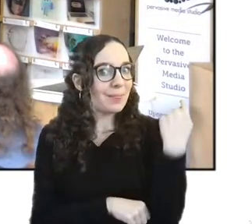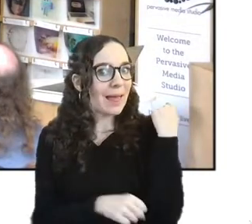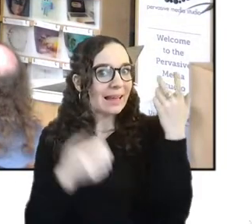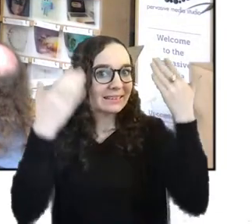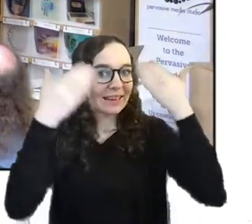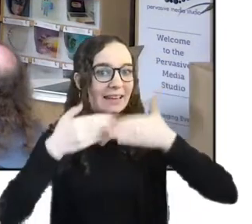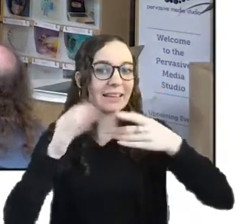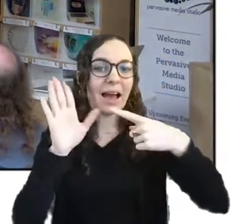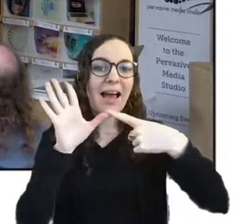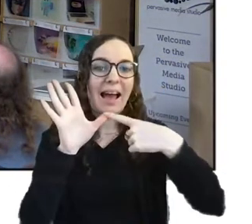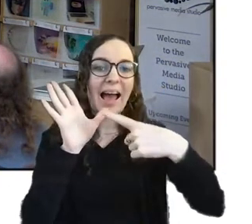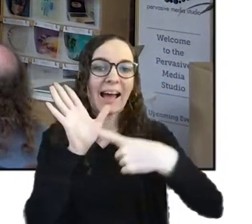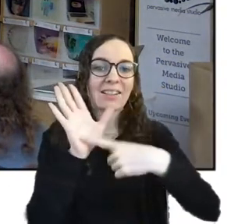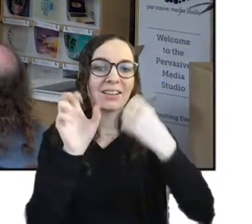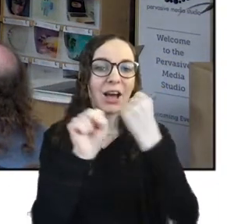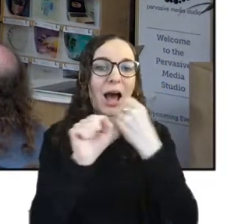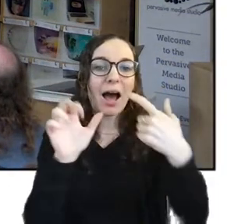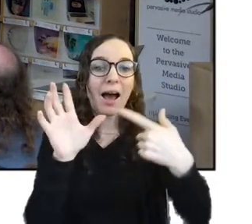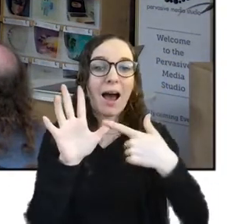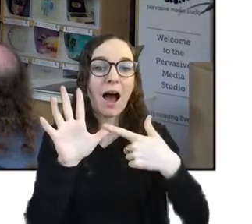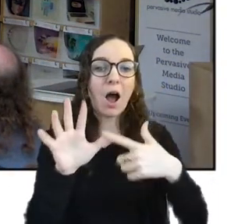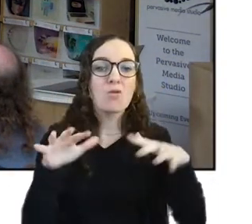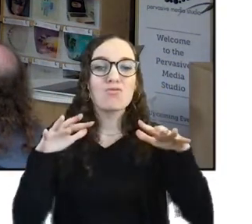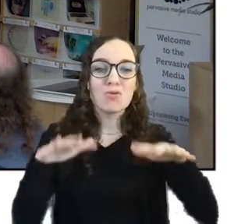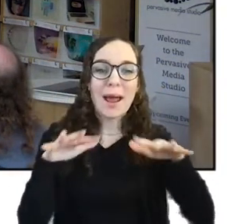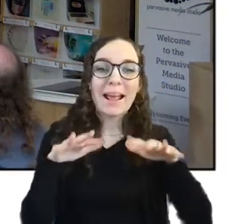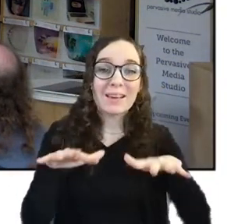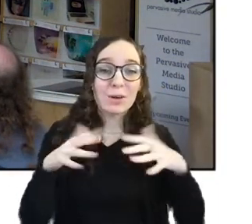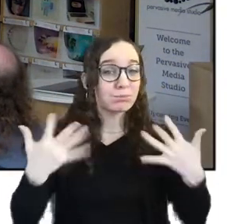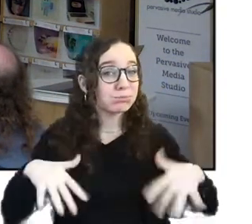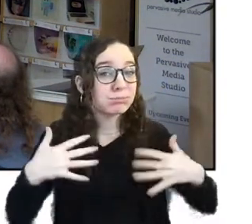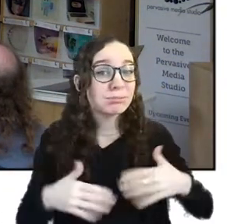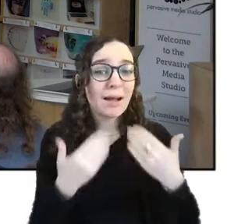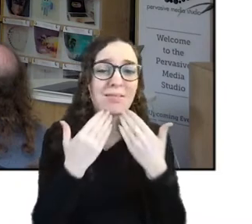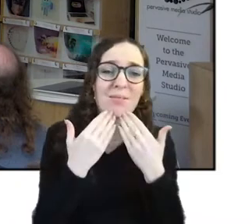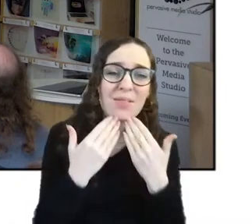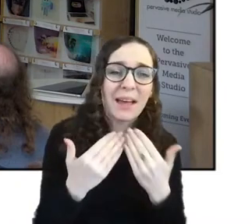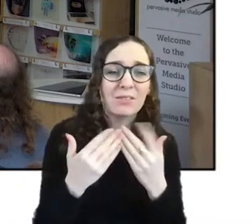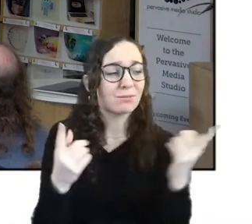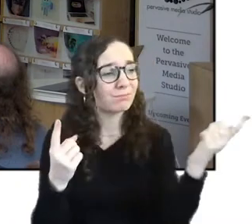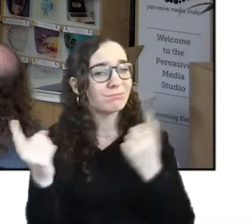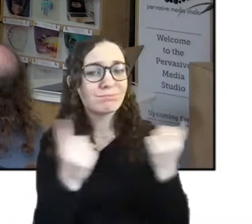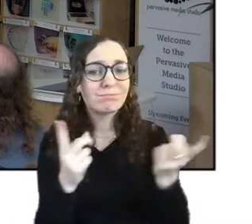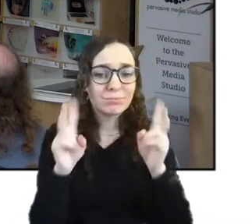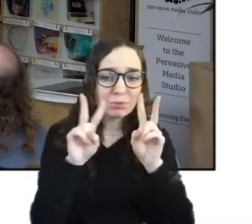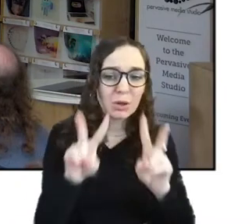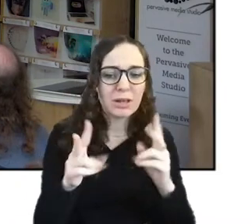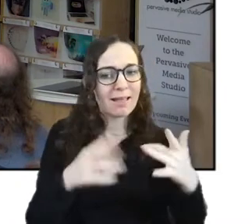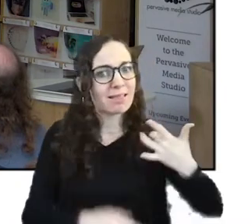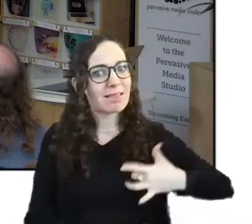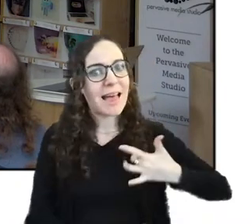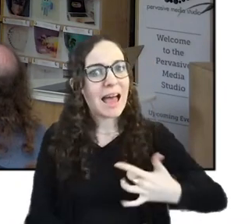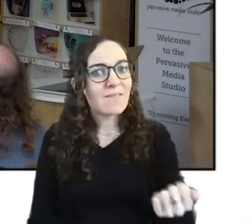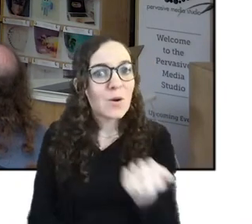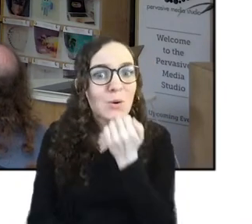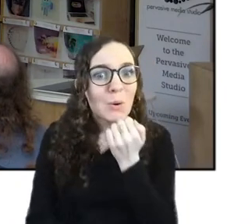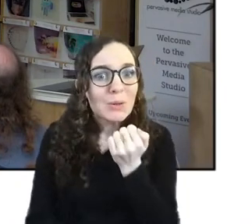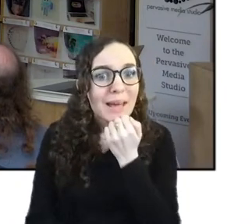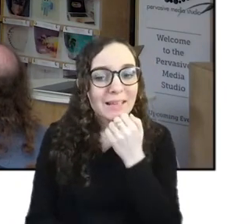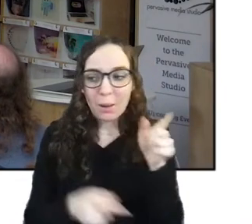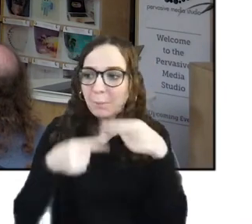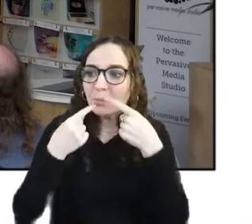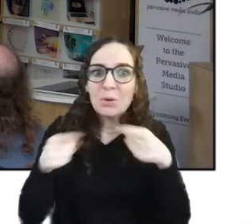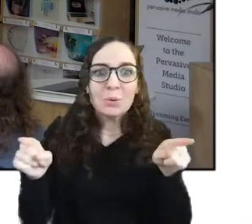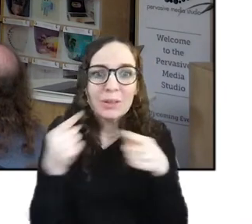came and watched some performers from all over the country live coding music and visuals and tomorrow we're